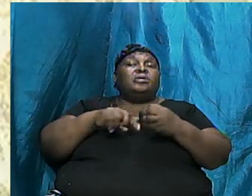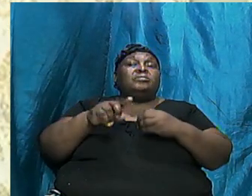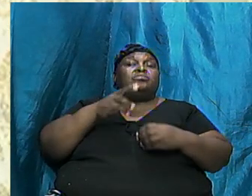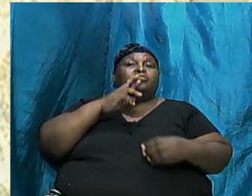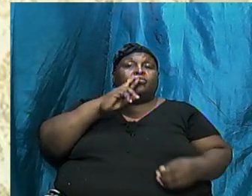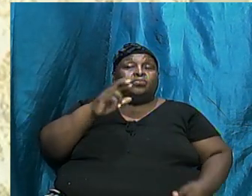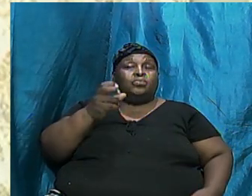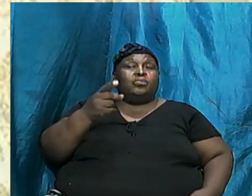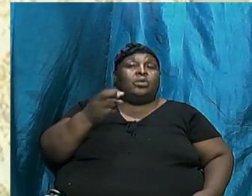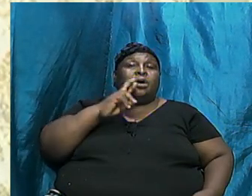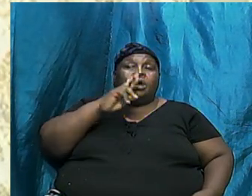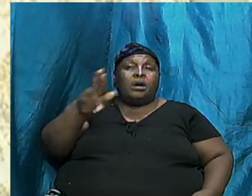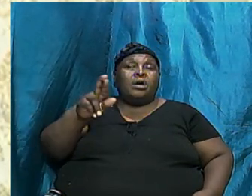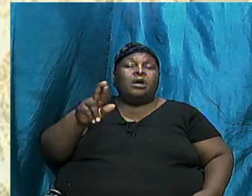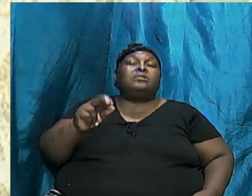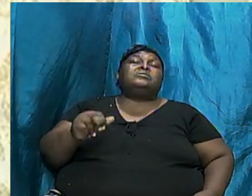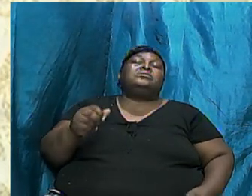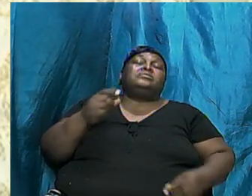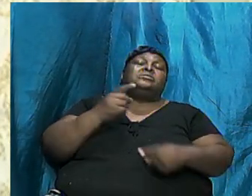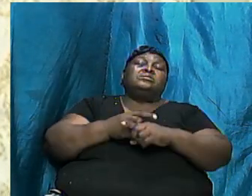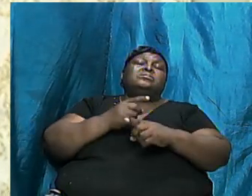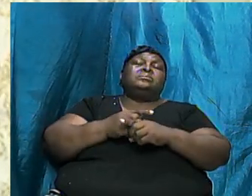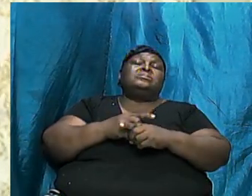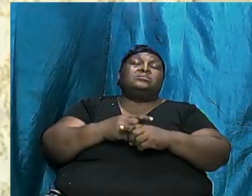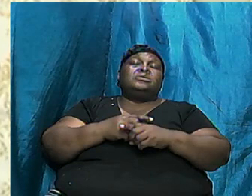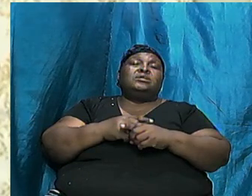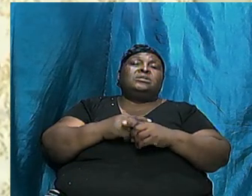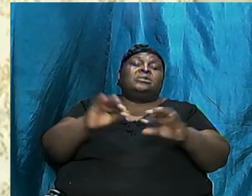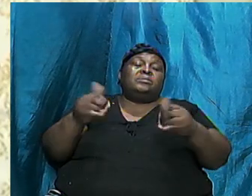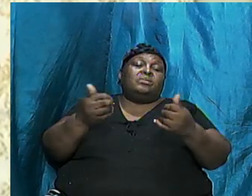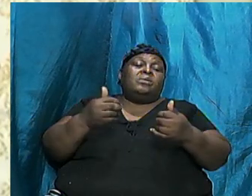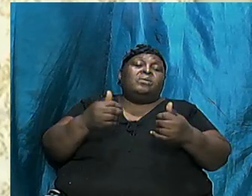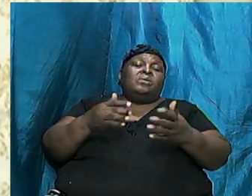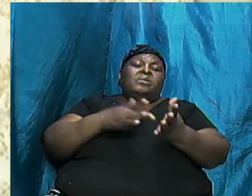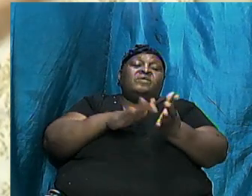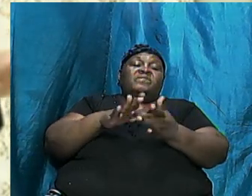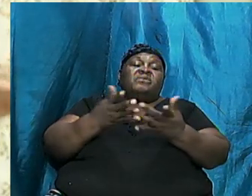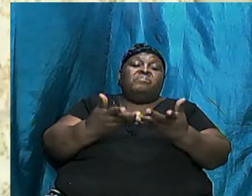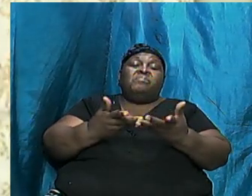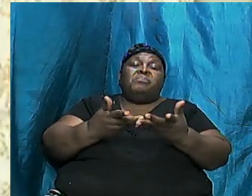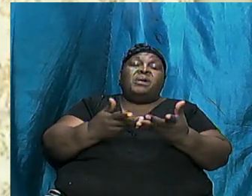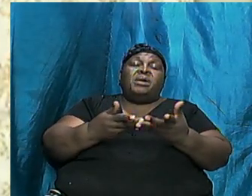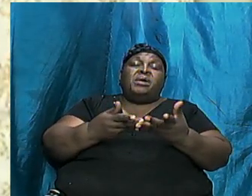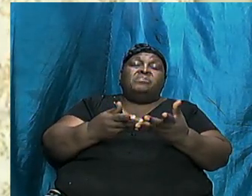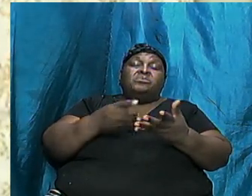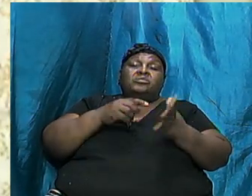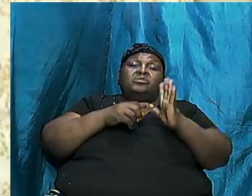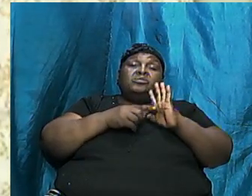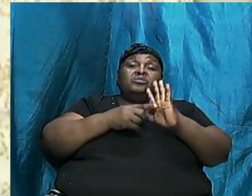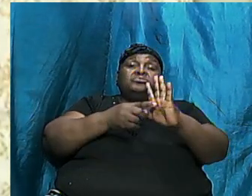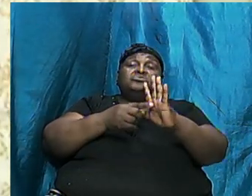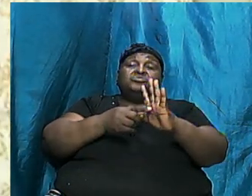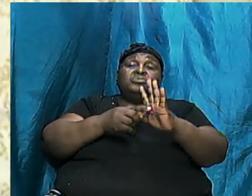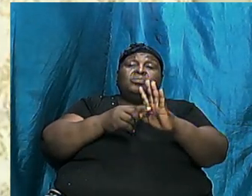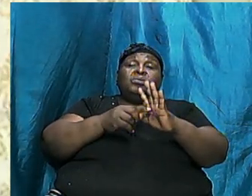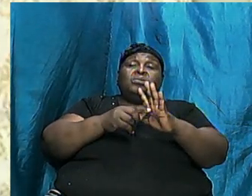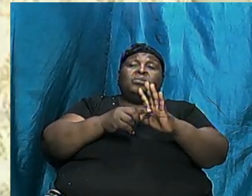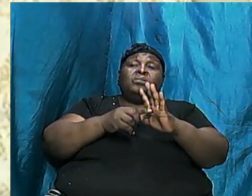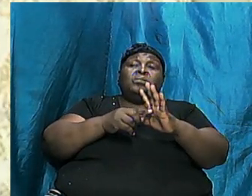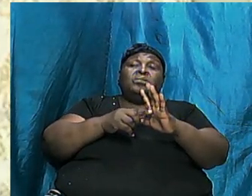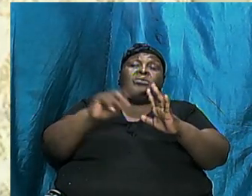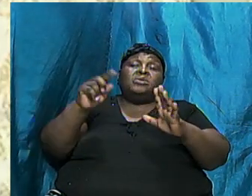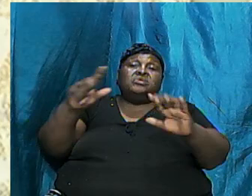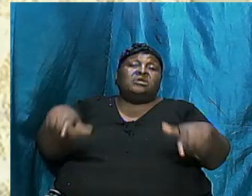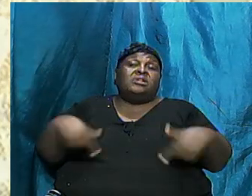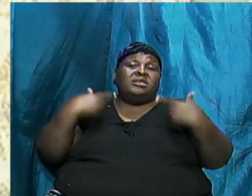they are. They right exactly how the Bible showed them dispersing and the names that they were called from way